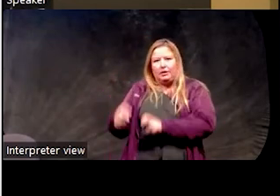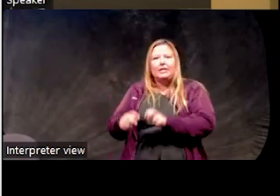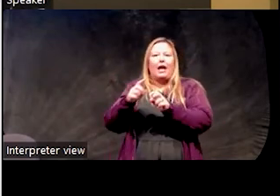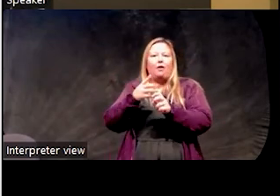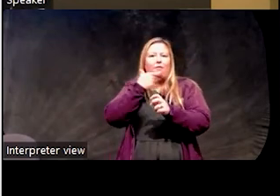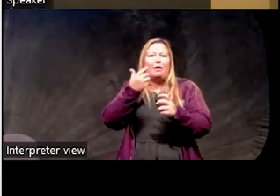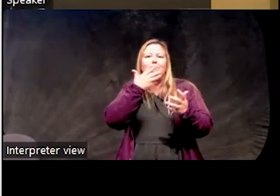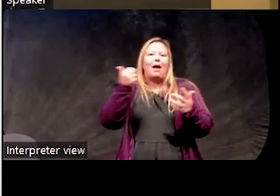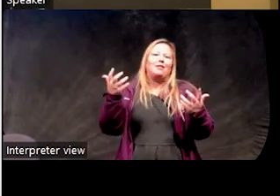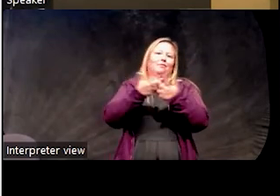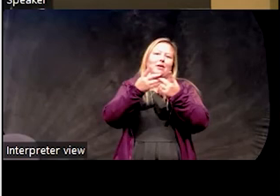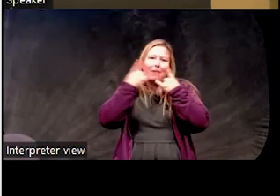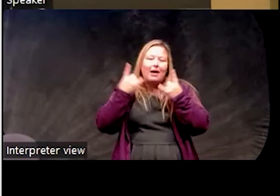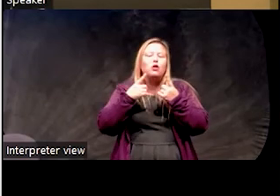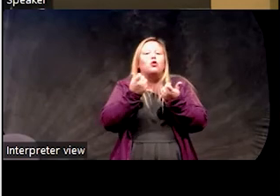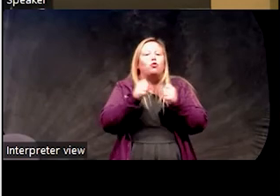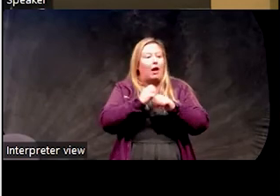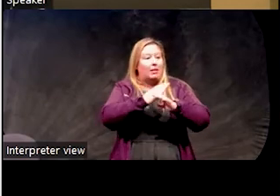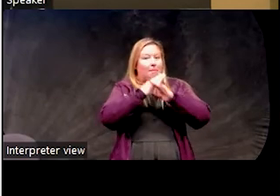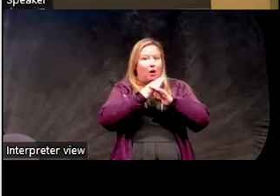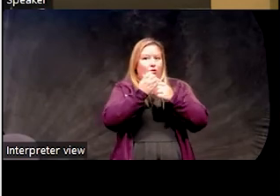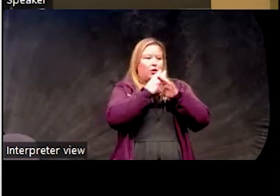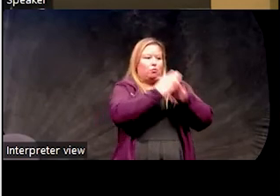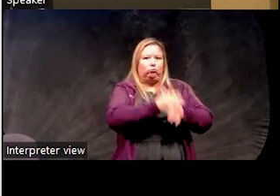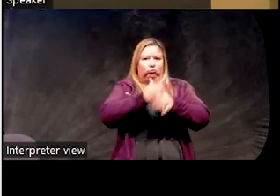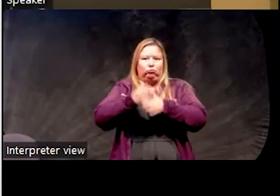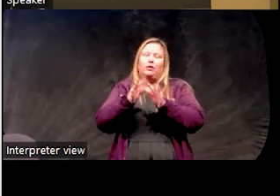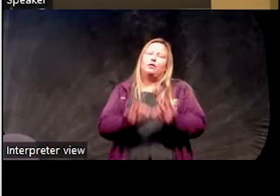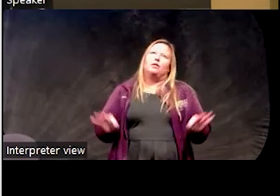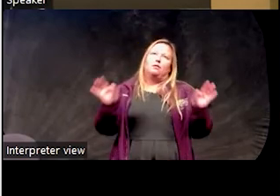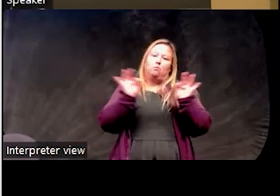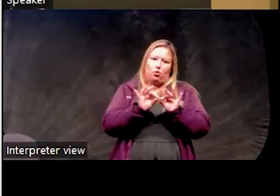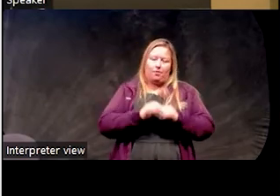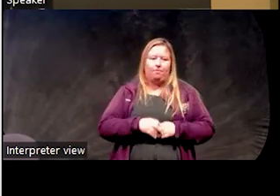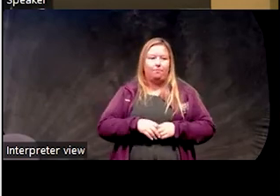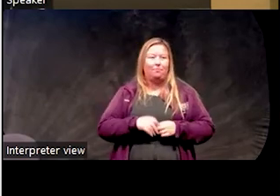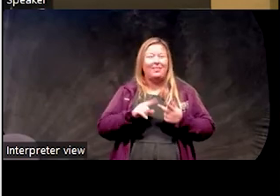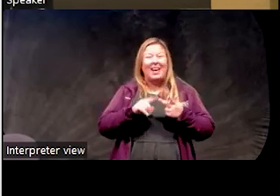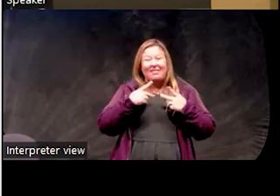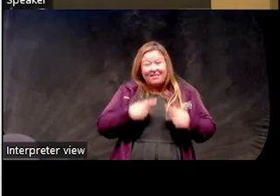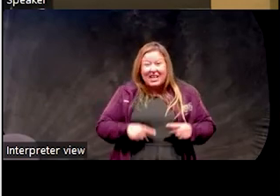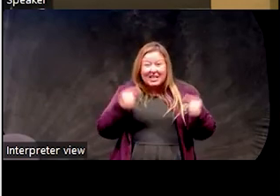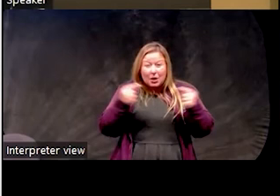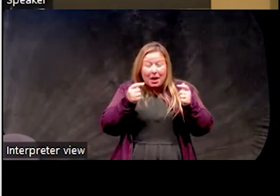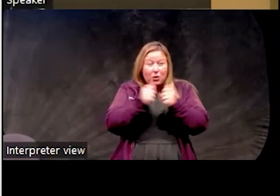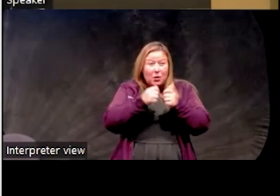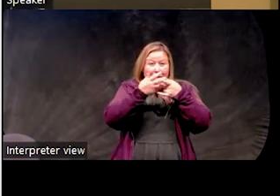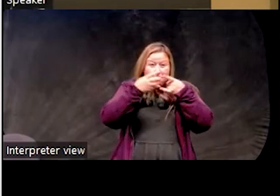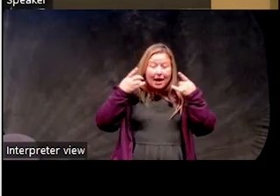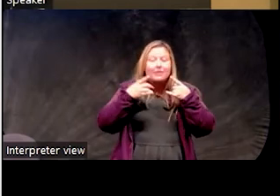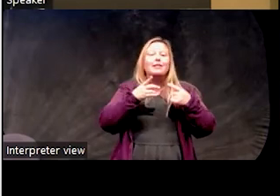to try and deal with these logistical barriers is really important. When someone has pretty intense physical discomfort, um,